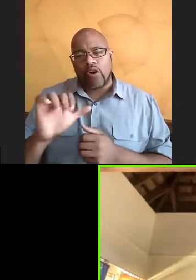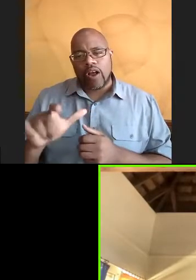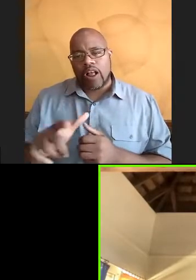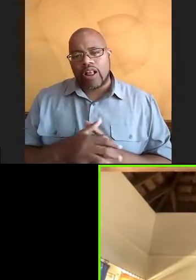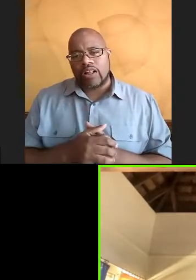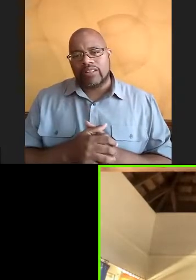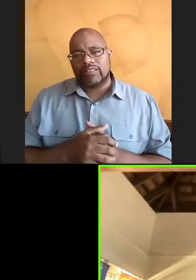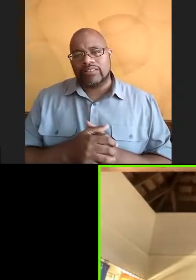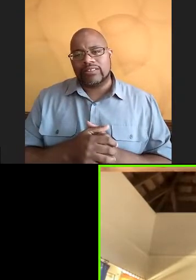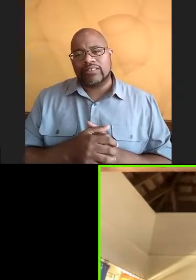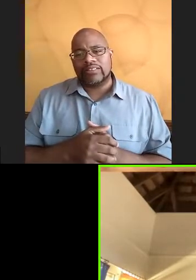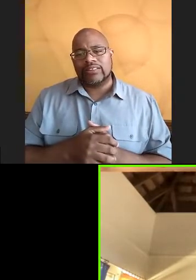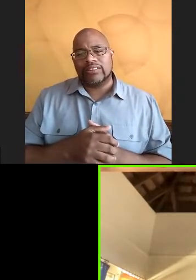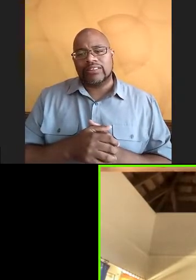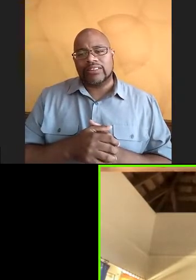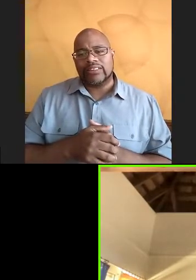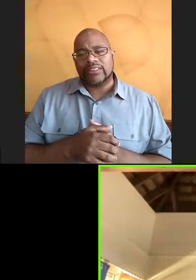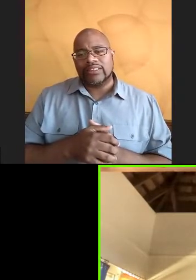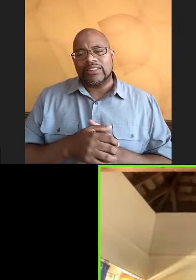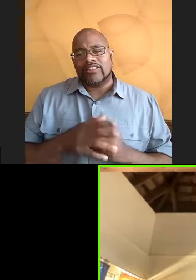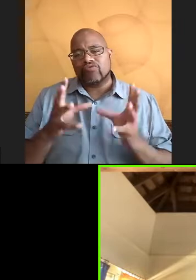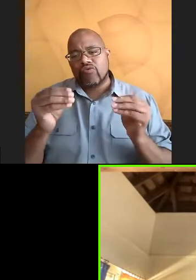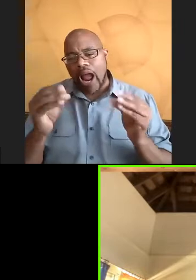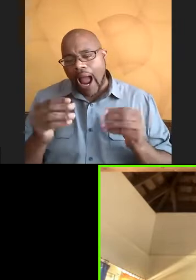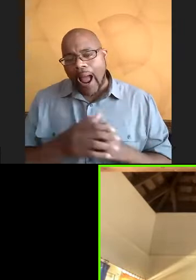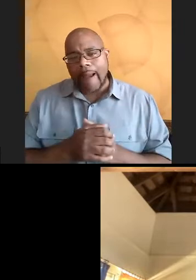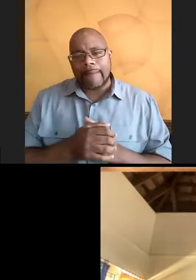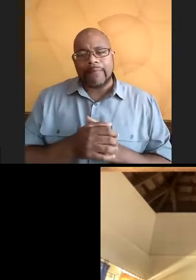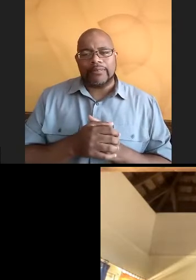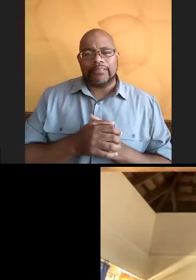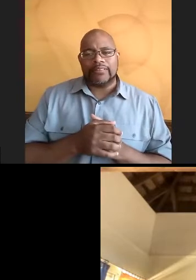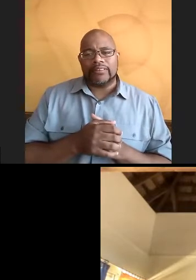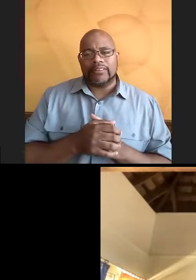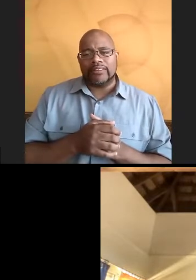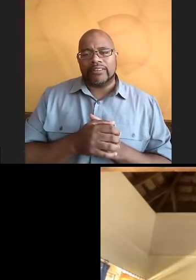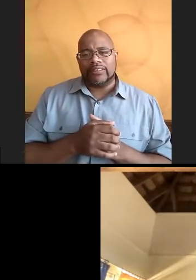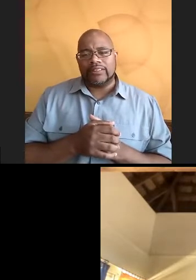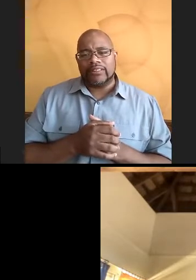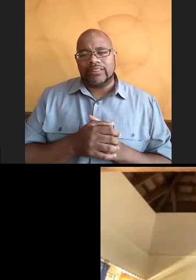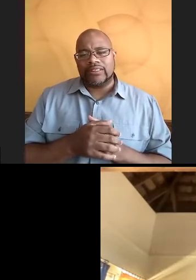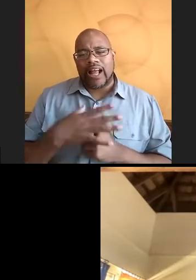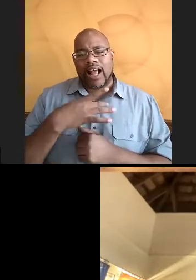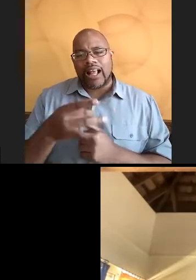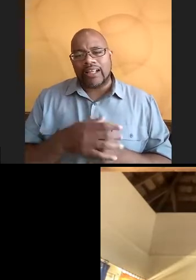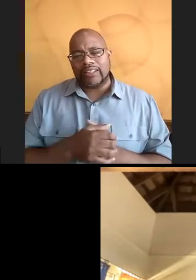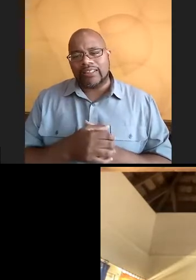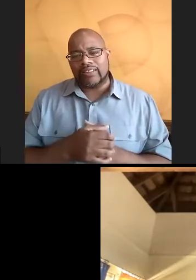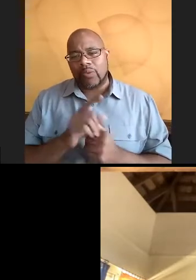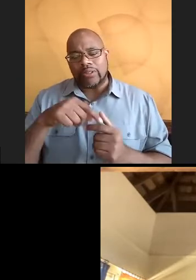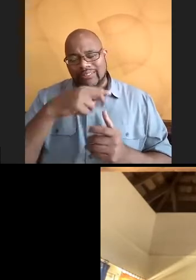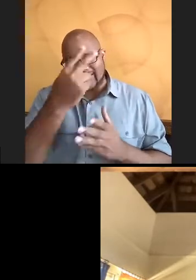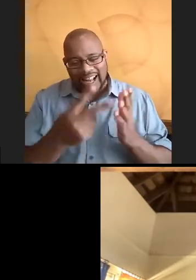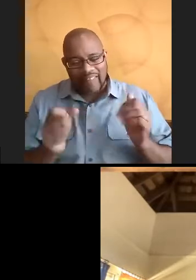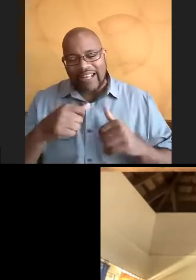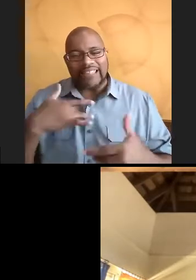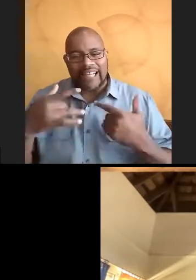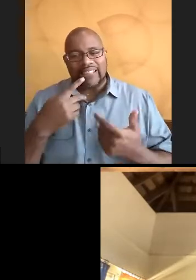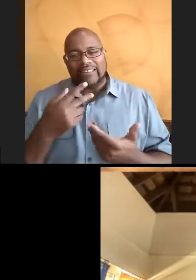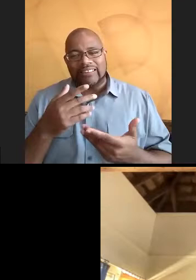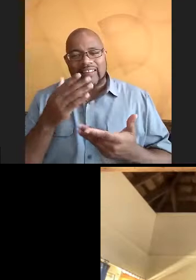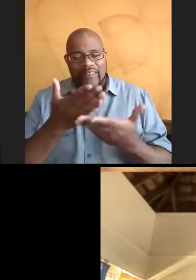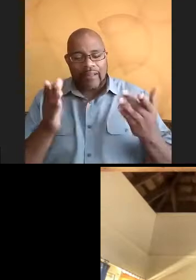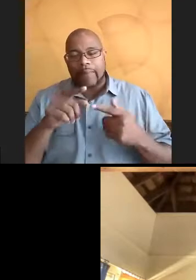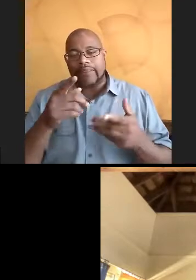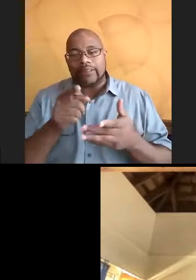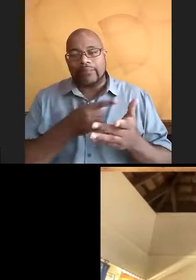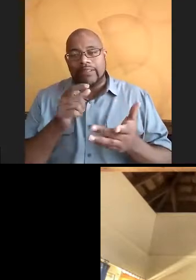invertebrates, like little crabs and shrimps. I like to, you know, when you're diving, I get excited about stuff. But sometimes even